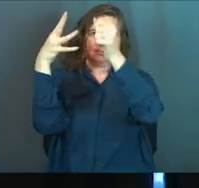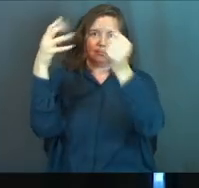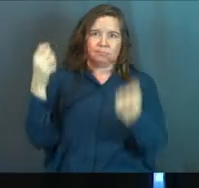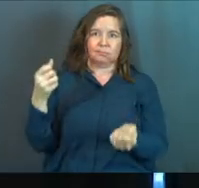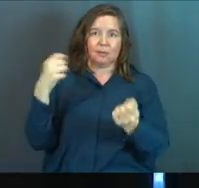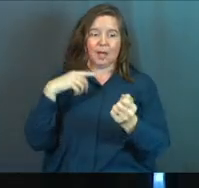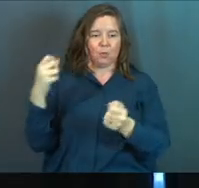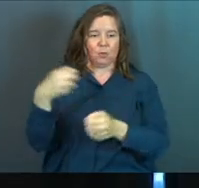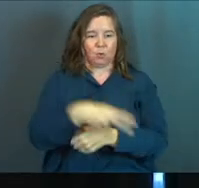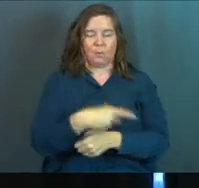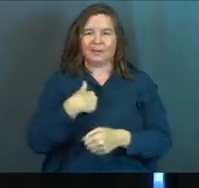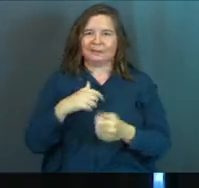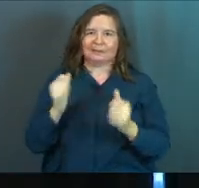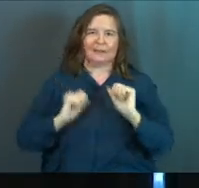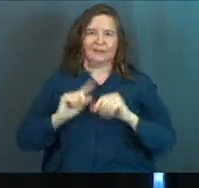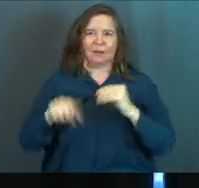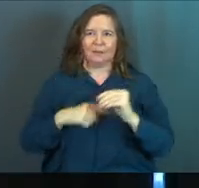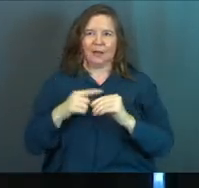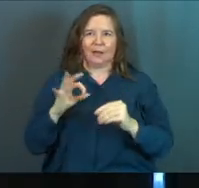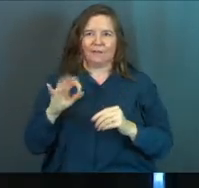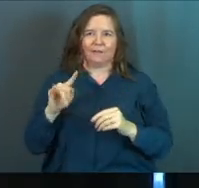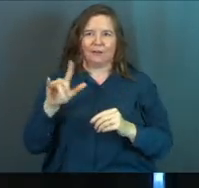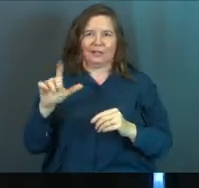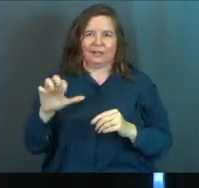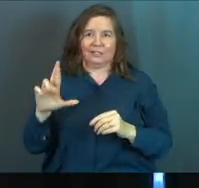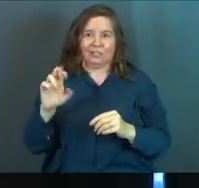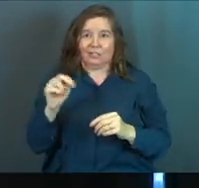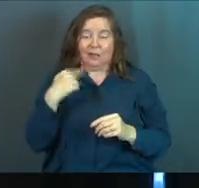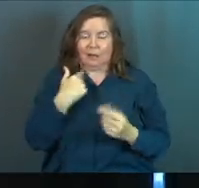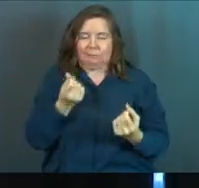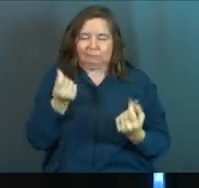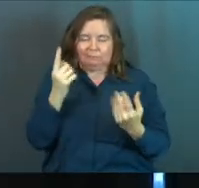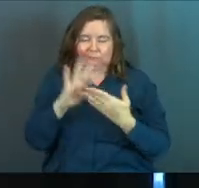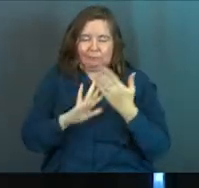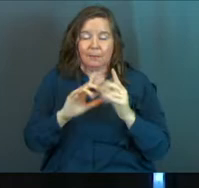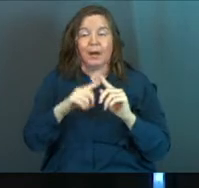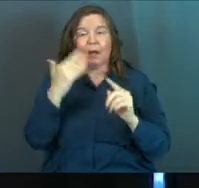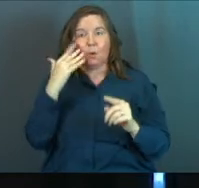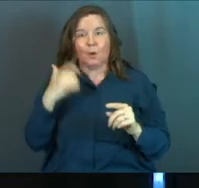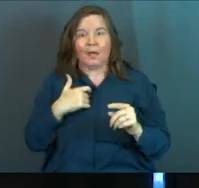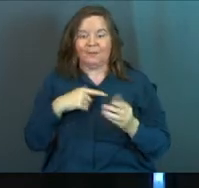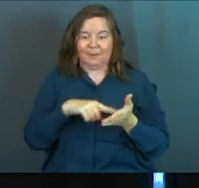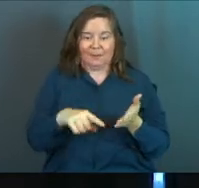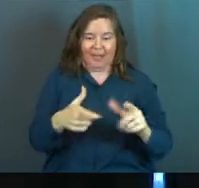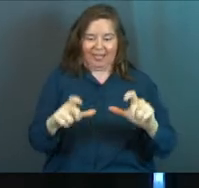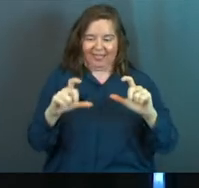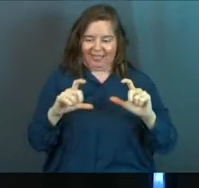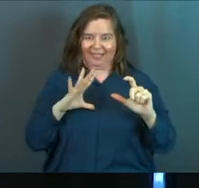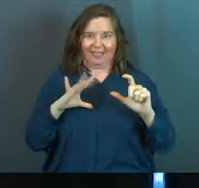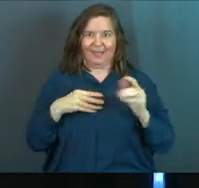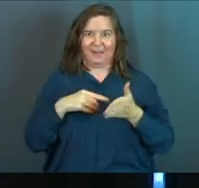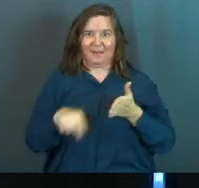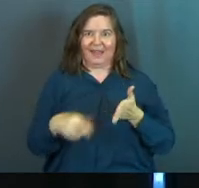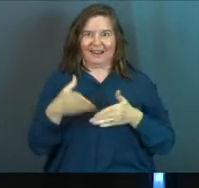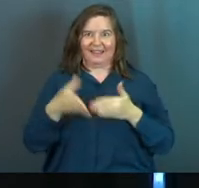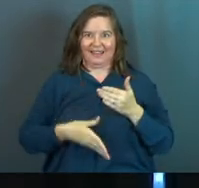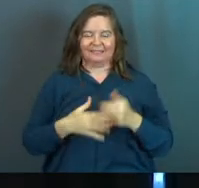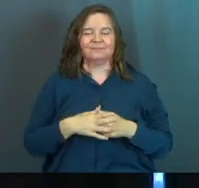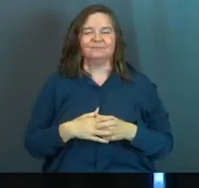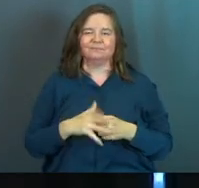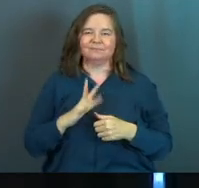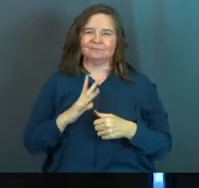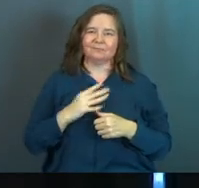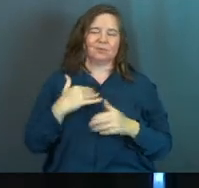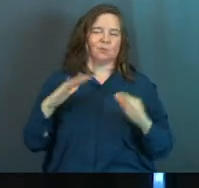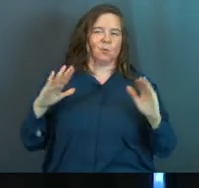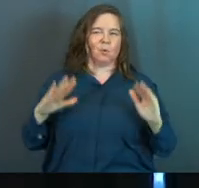ground because there's a whole scientific thing about fertilization that I don't quite understand. I just know I got a paycheck at the end of the day, and it